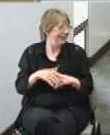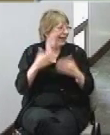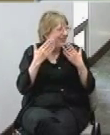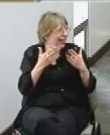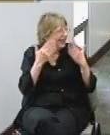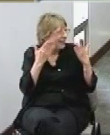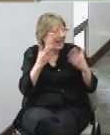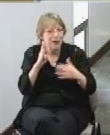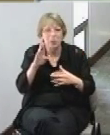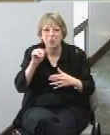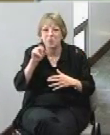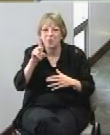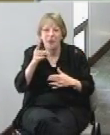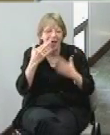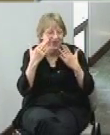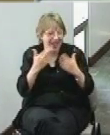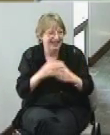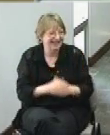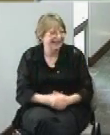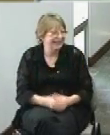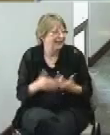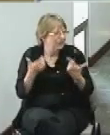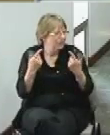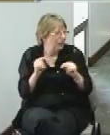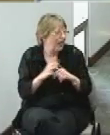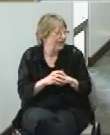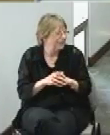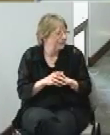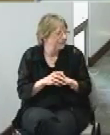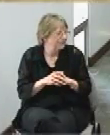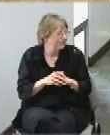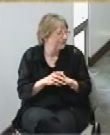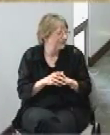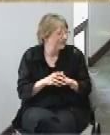thank you great job that's great wonderful can't wait